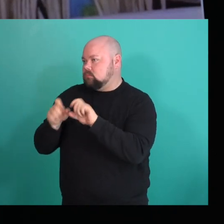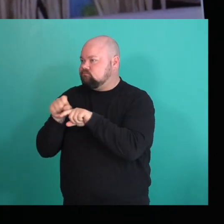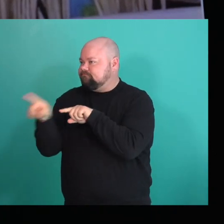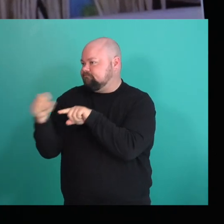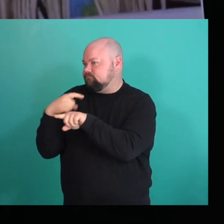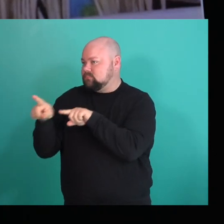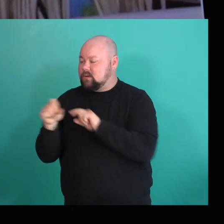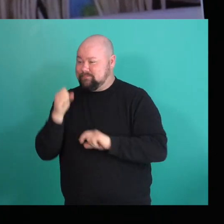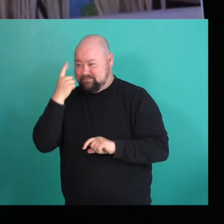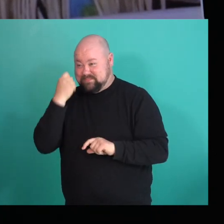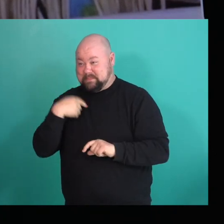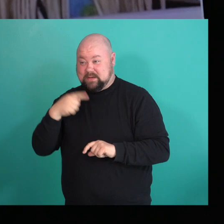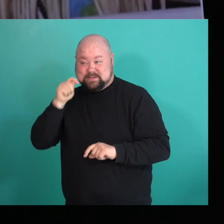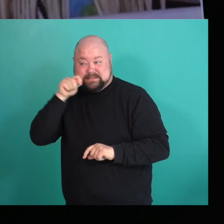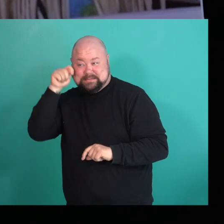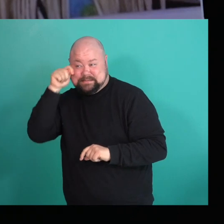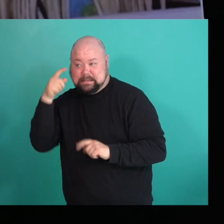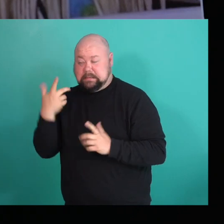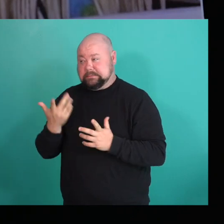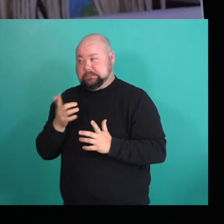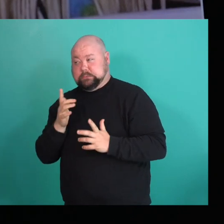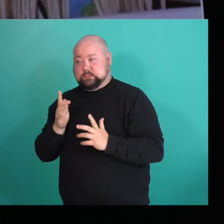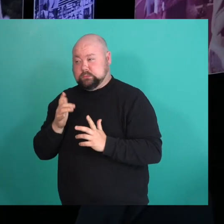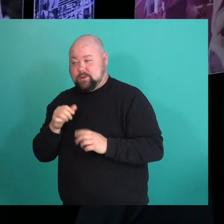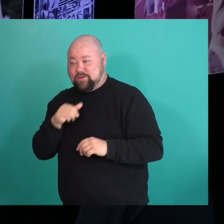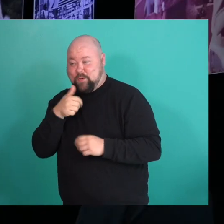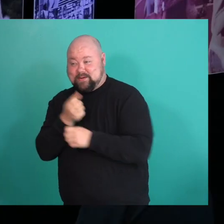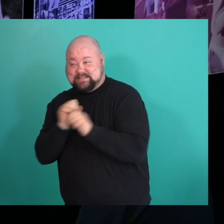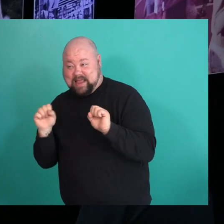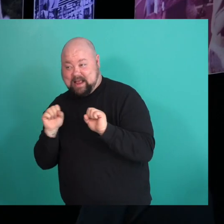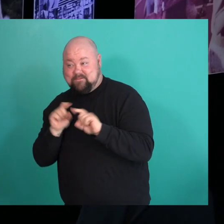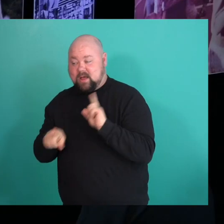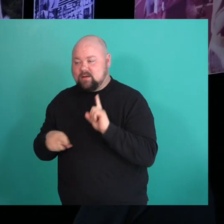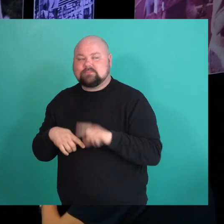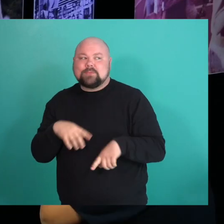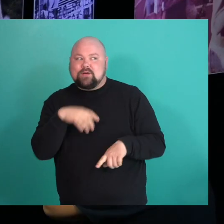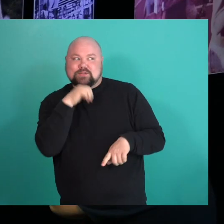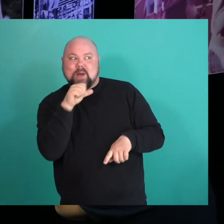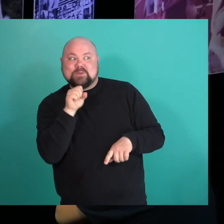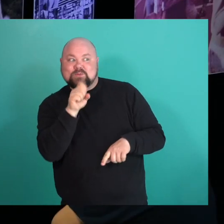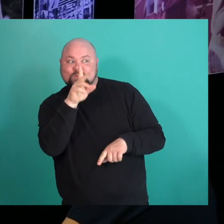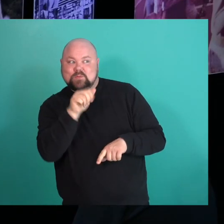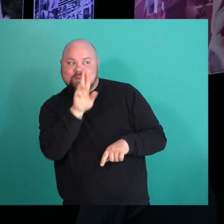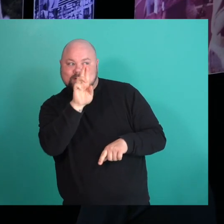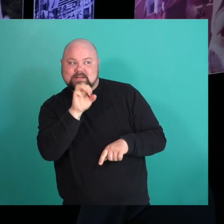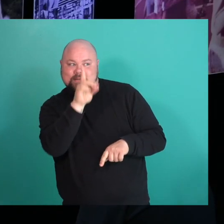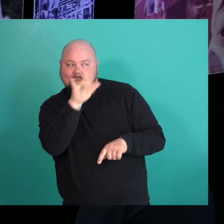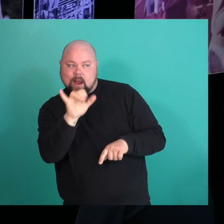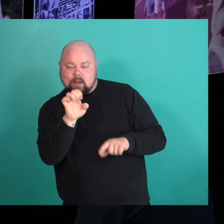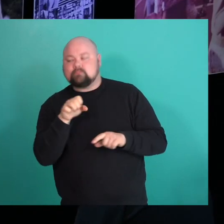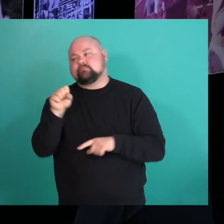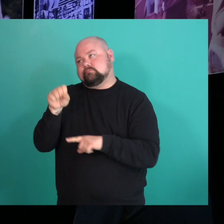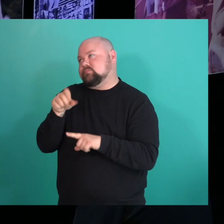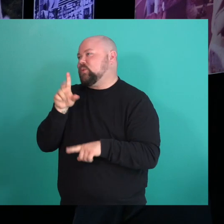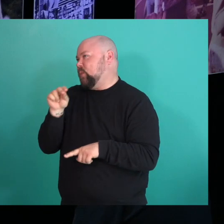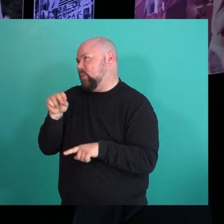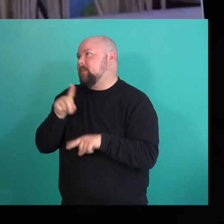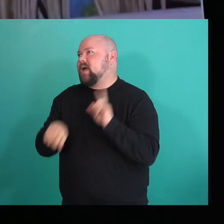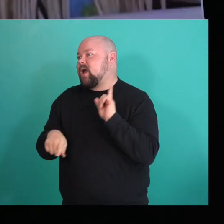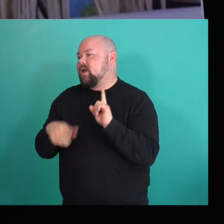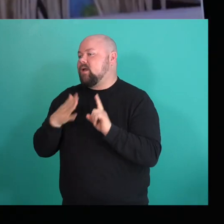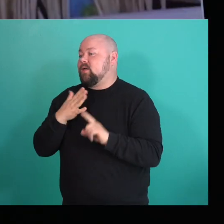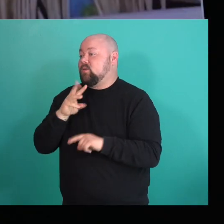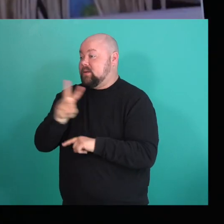for like a teenager to do, but did anyways. It's no super sketchy. It's no super super sketchy. But I, the site I